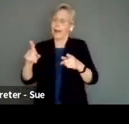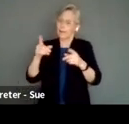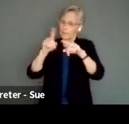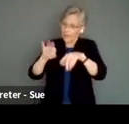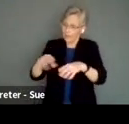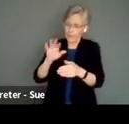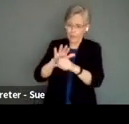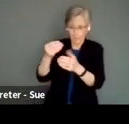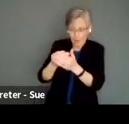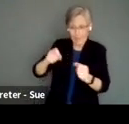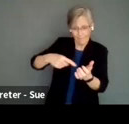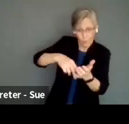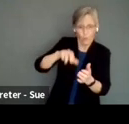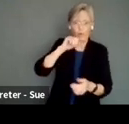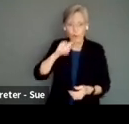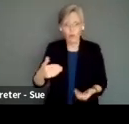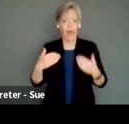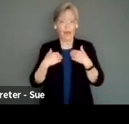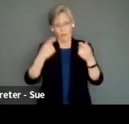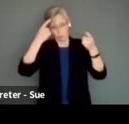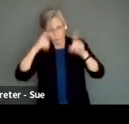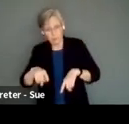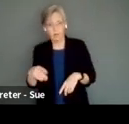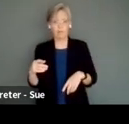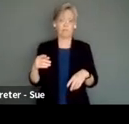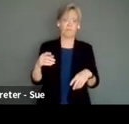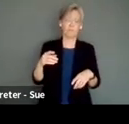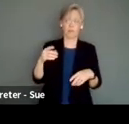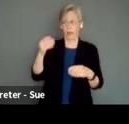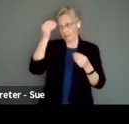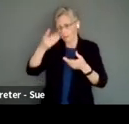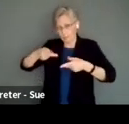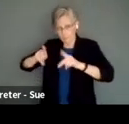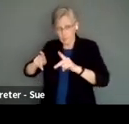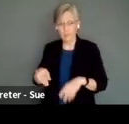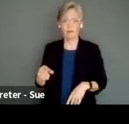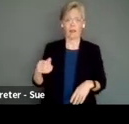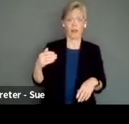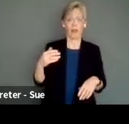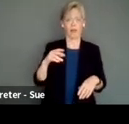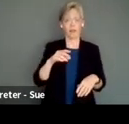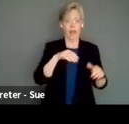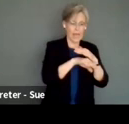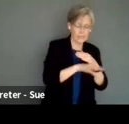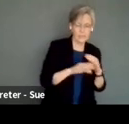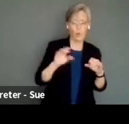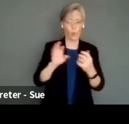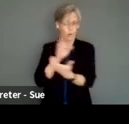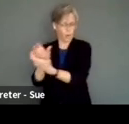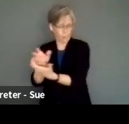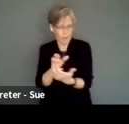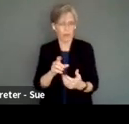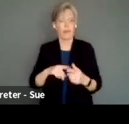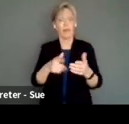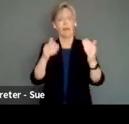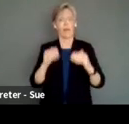agreements, informed consent protocols. And then we're going to summarize access versus accommodation. From there, we'll look at access for art,